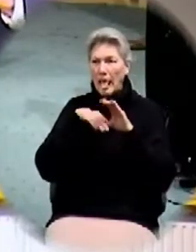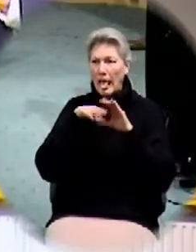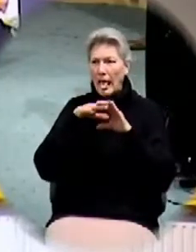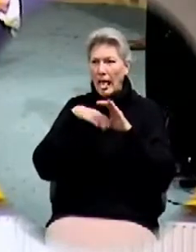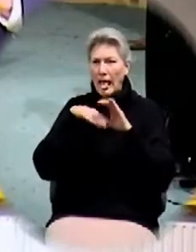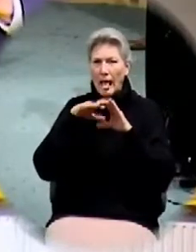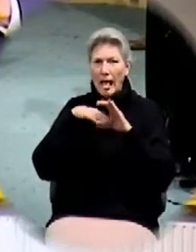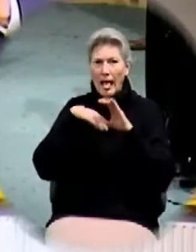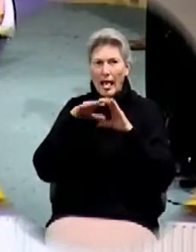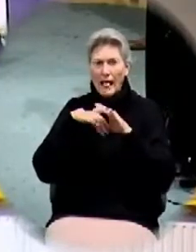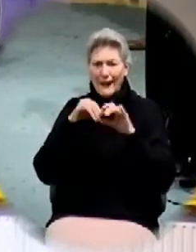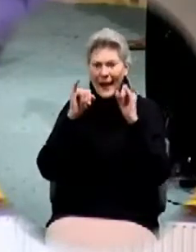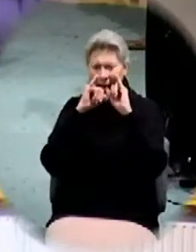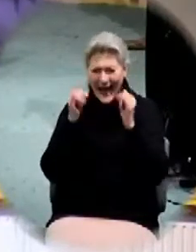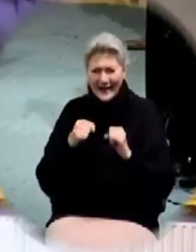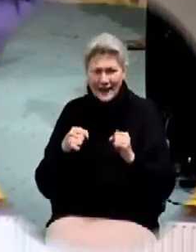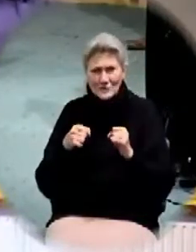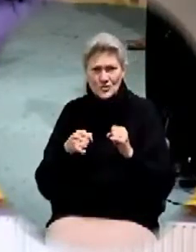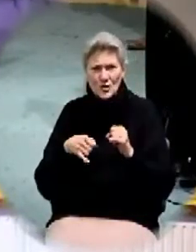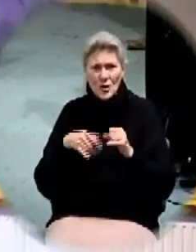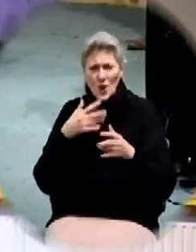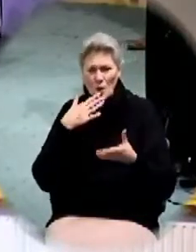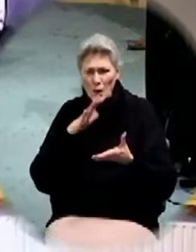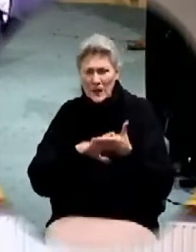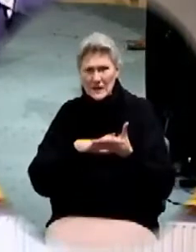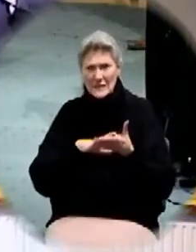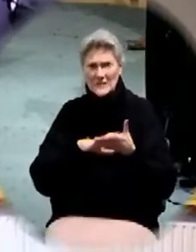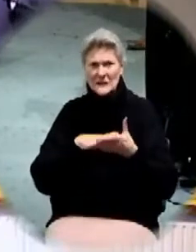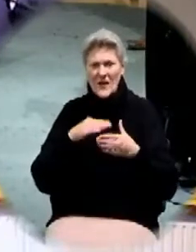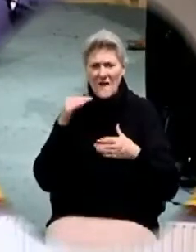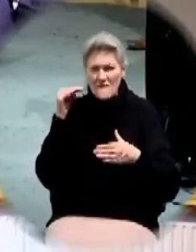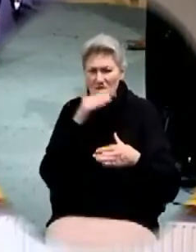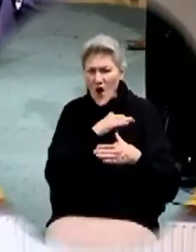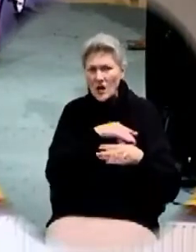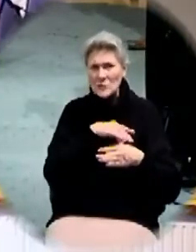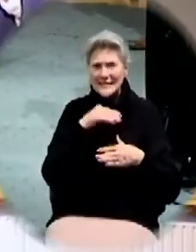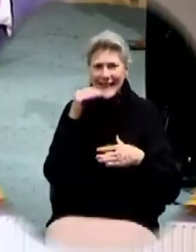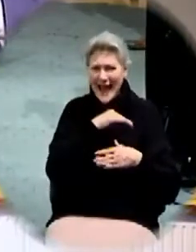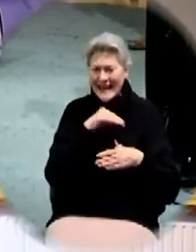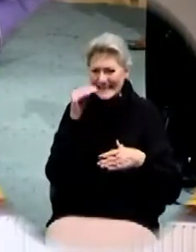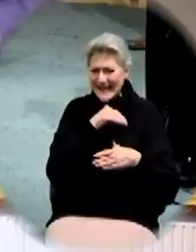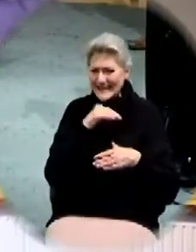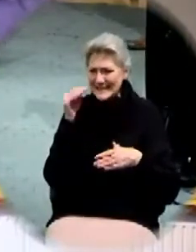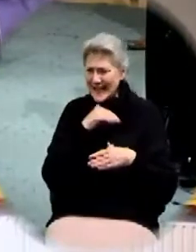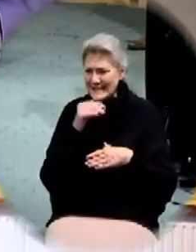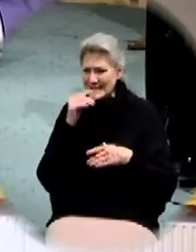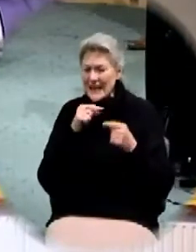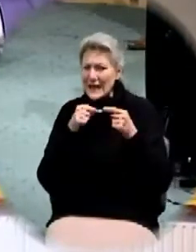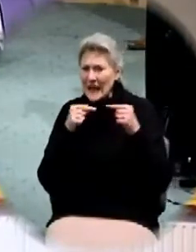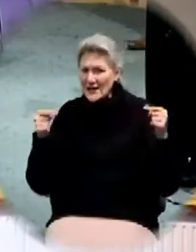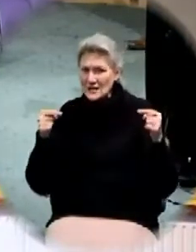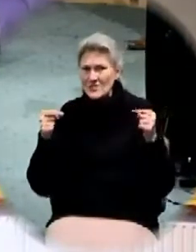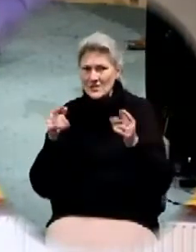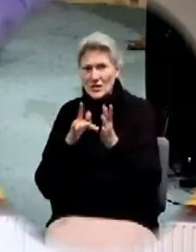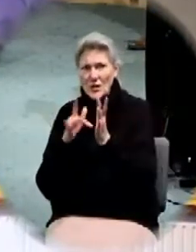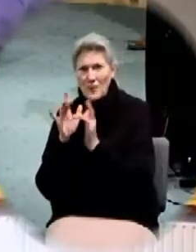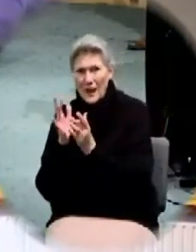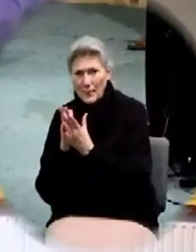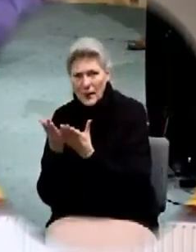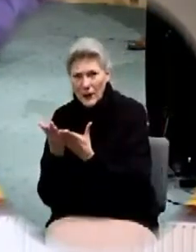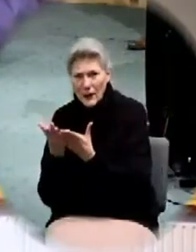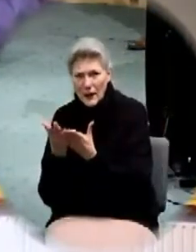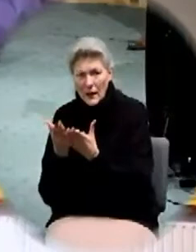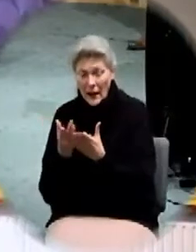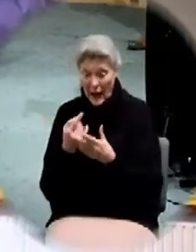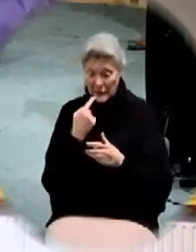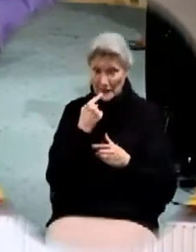idolatry false doctrine contrary to the word of God can I tell you through the power and the authority